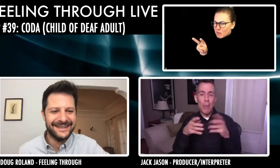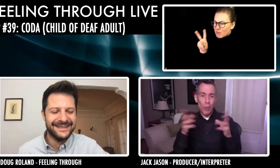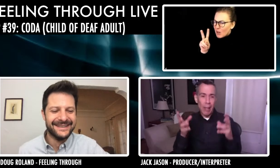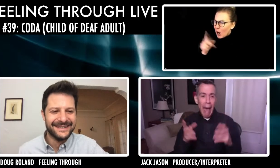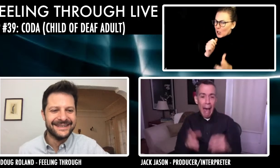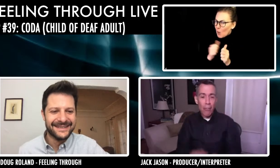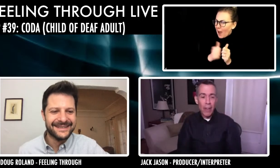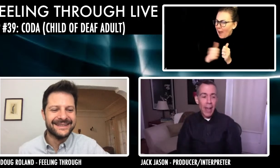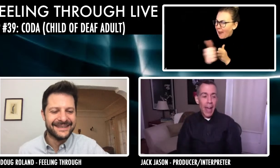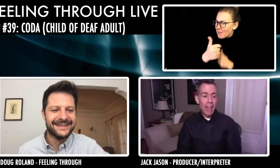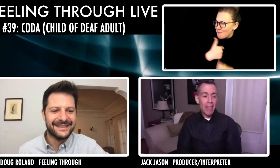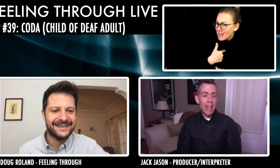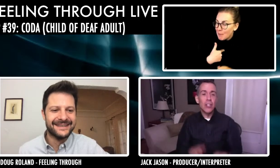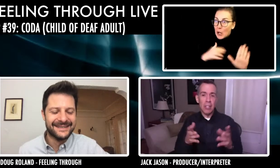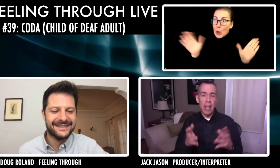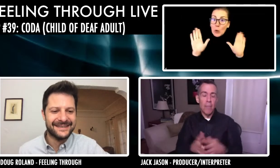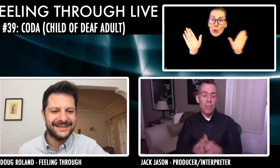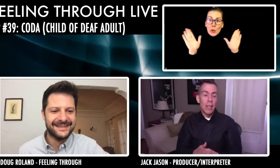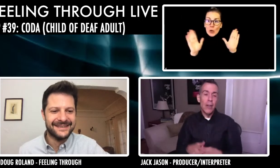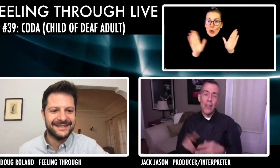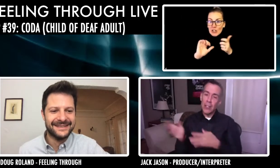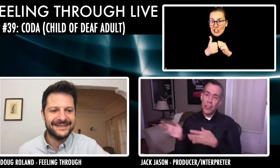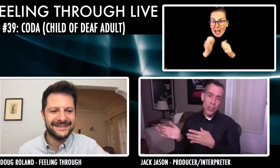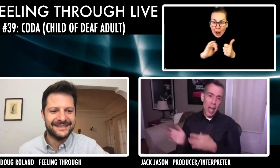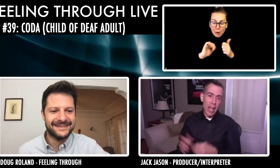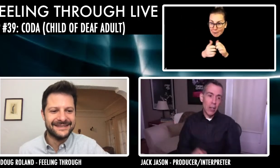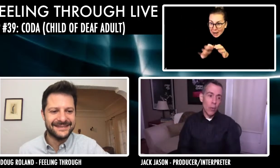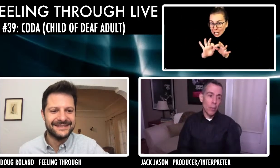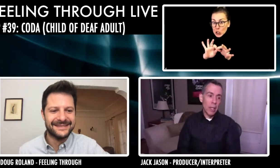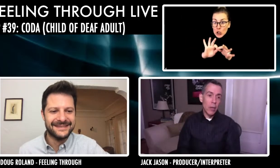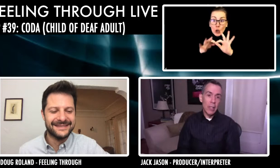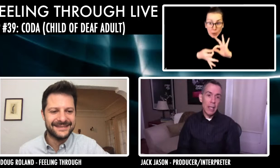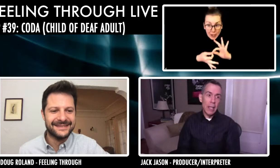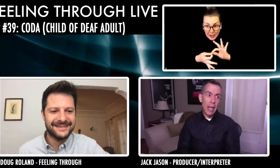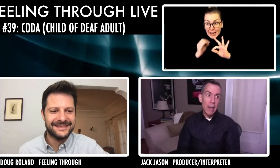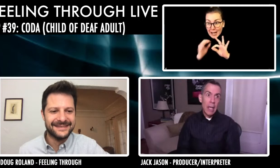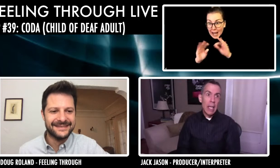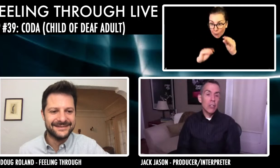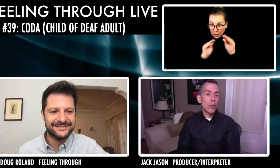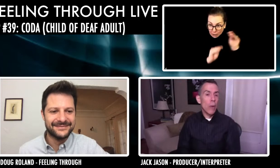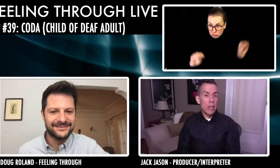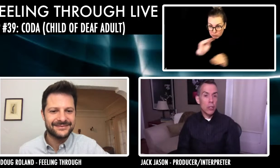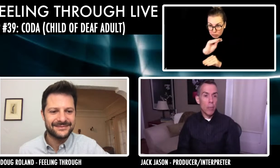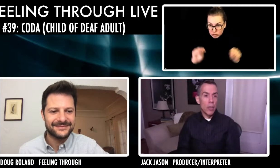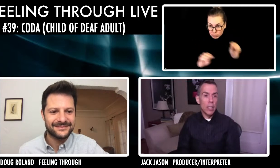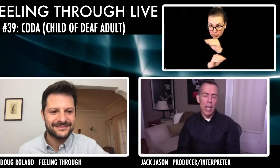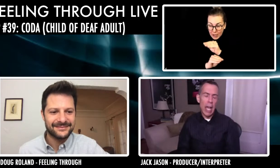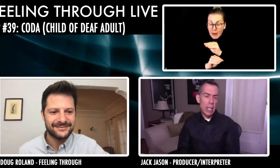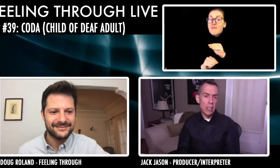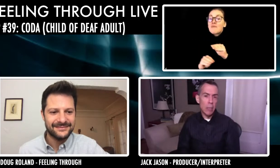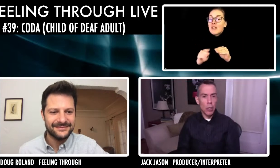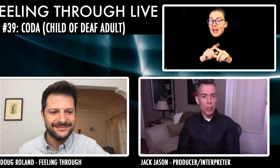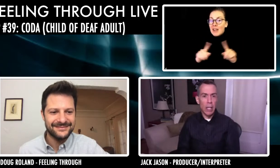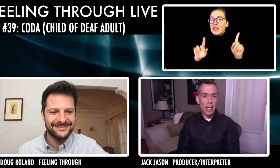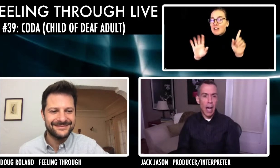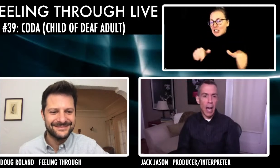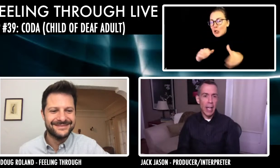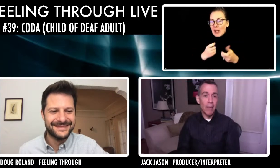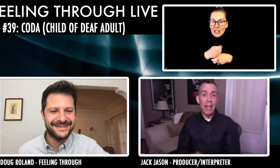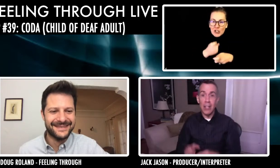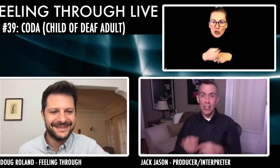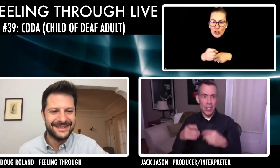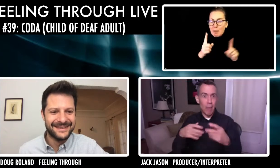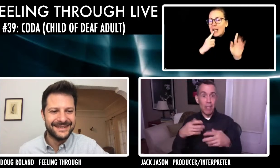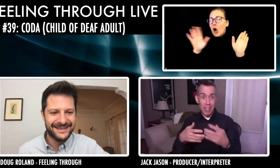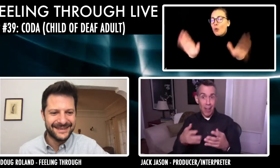then people will laugh and then she'll say, you know, that's just Jack, you know, but you know, at the end of the day, he's a great interpreter. He's a handsome, good looking guy.